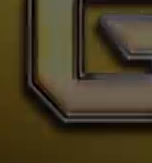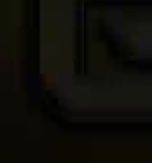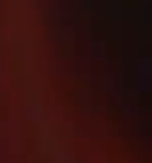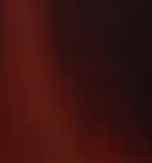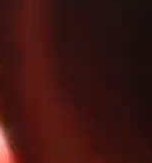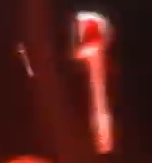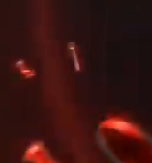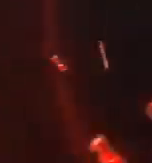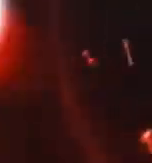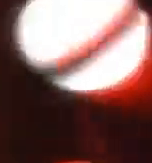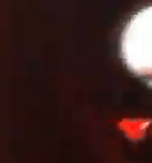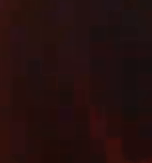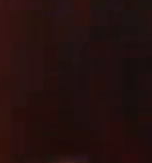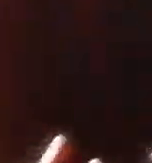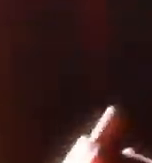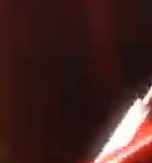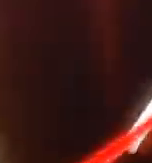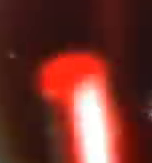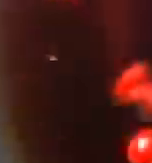hits.